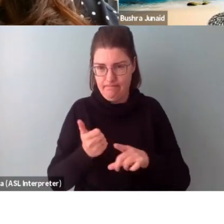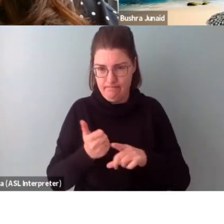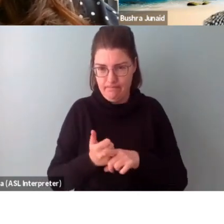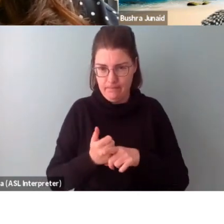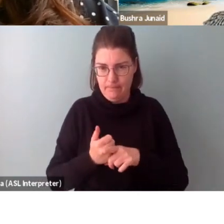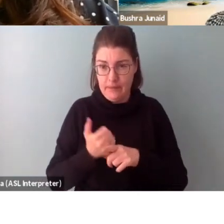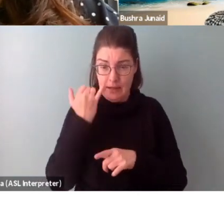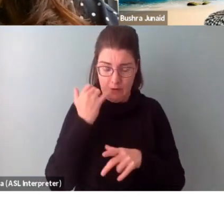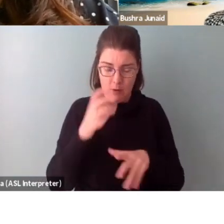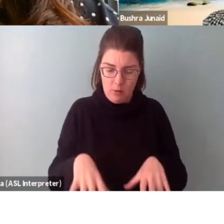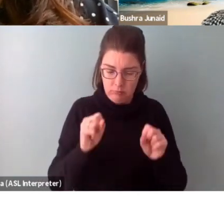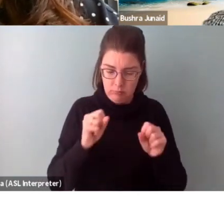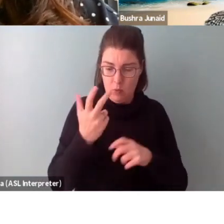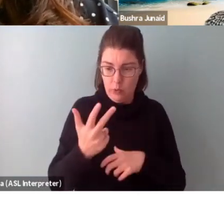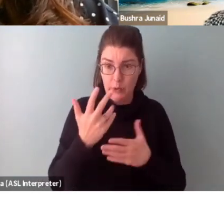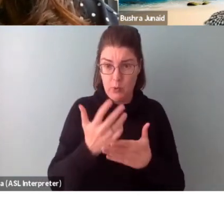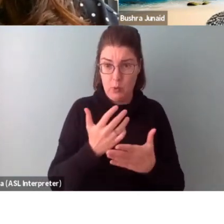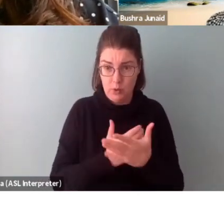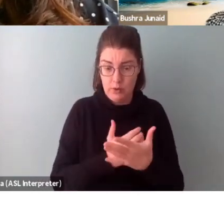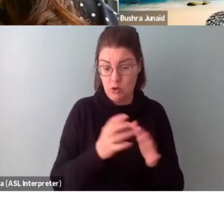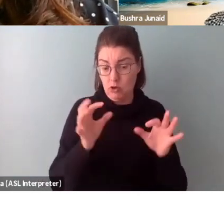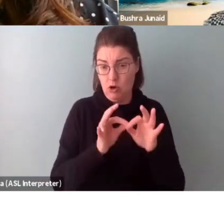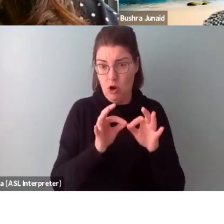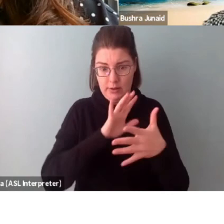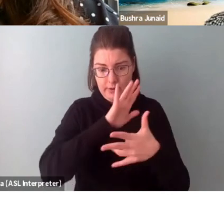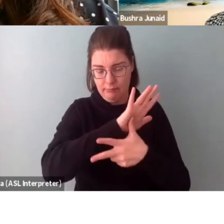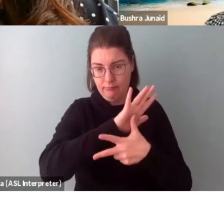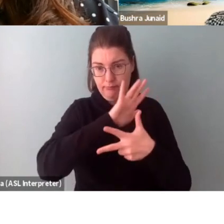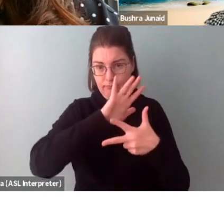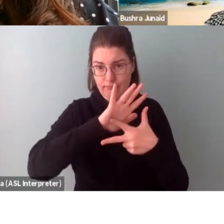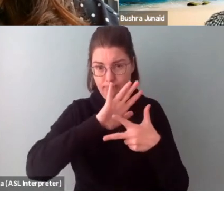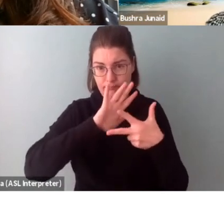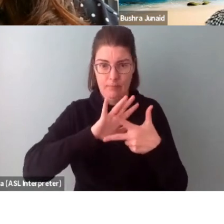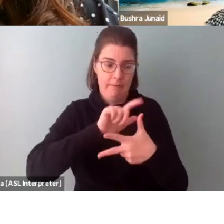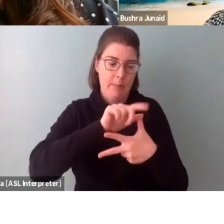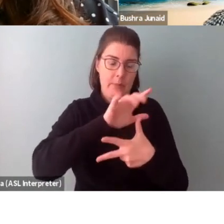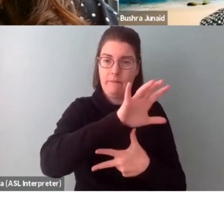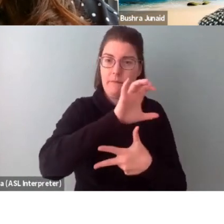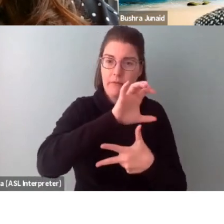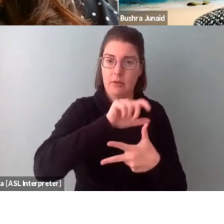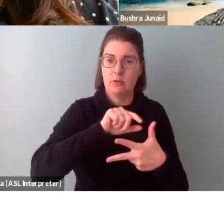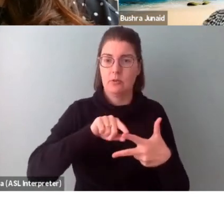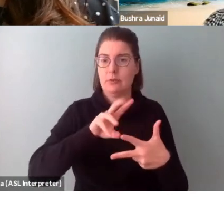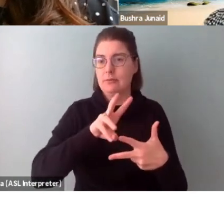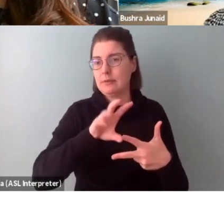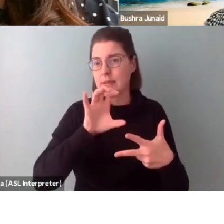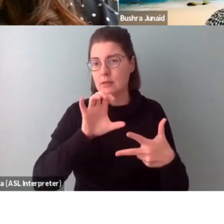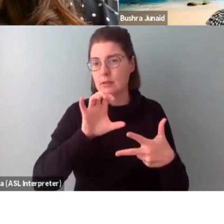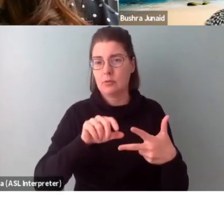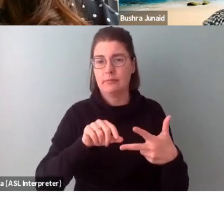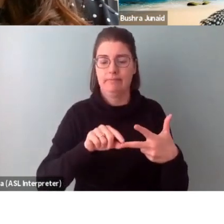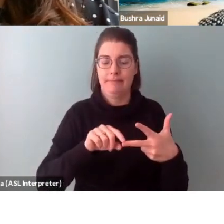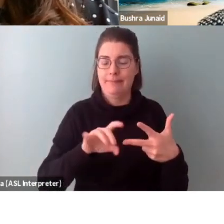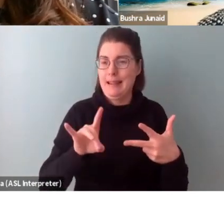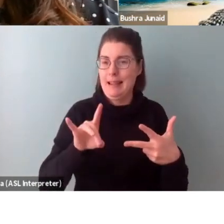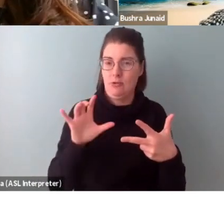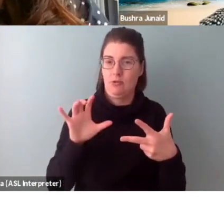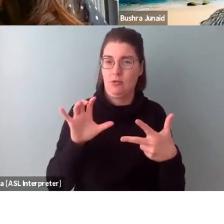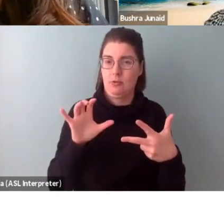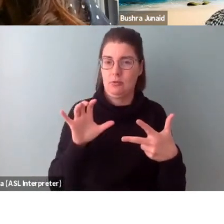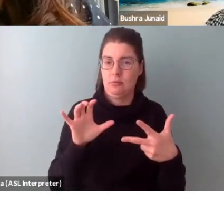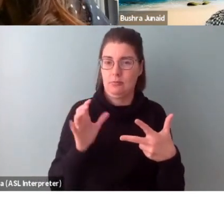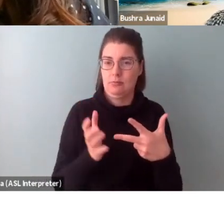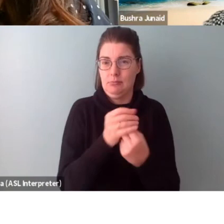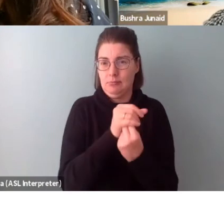you want to take three courses, then what do they cost, right? So one course is 500, the other one is 600, one of them is 800 bucks,